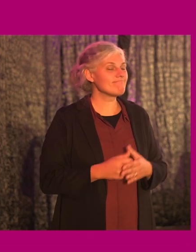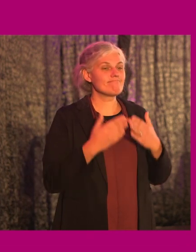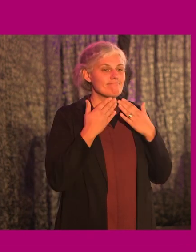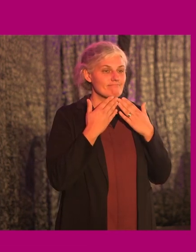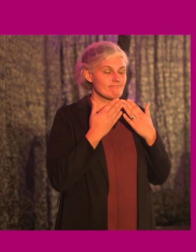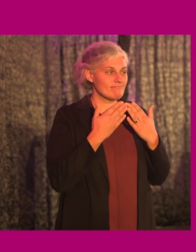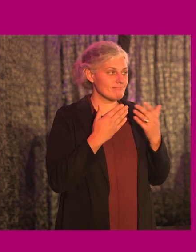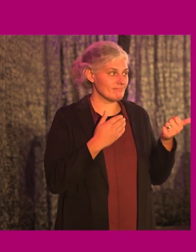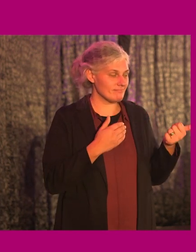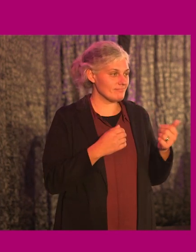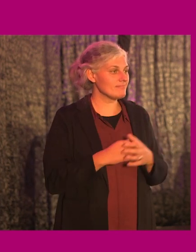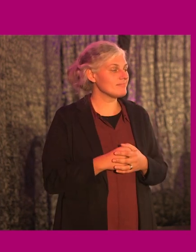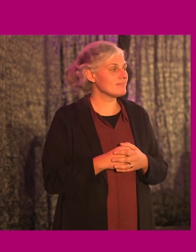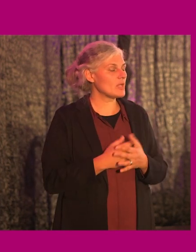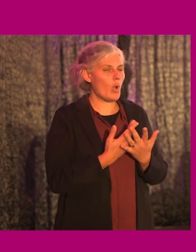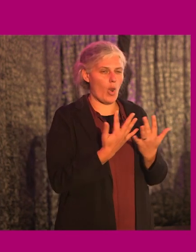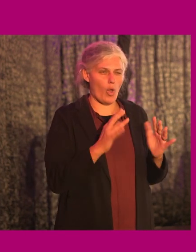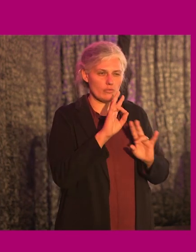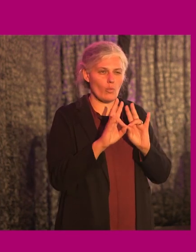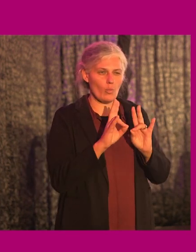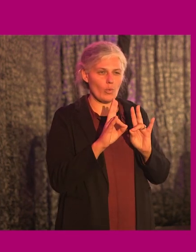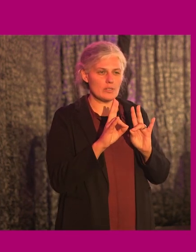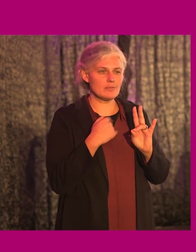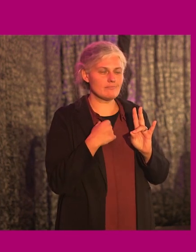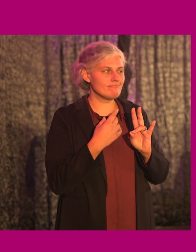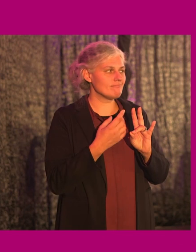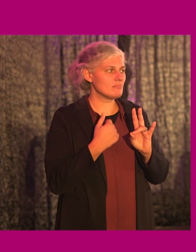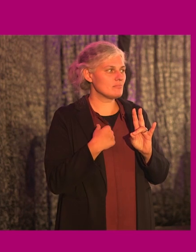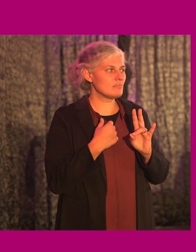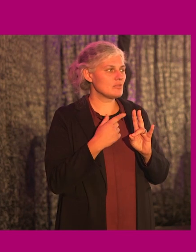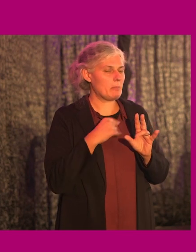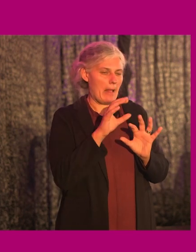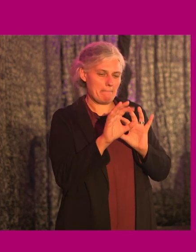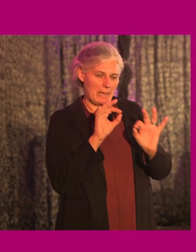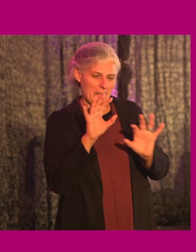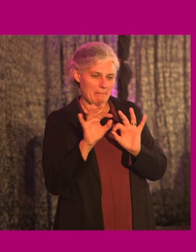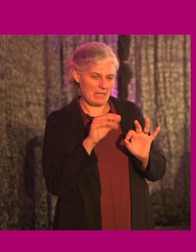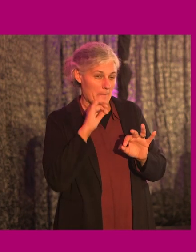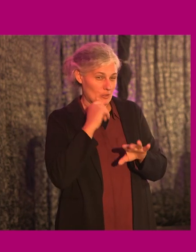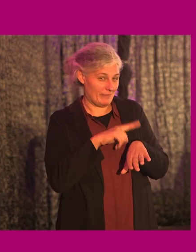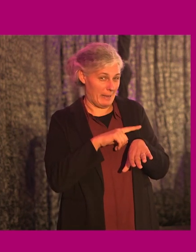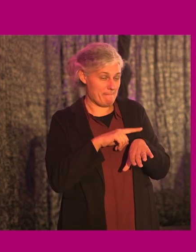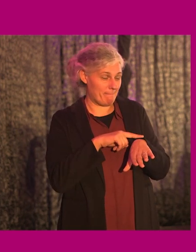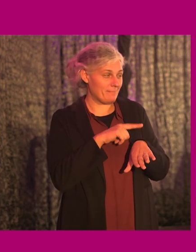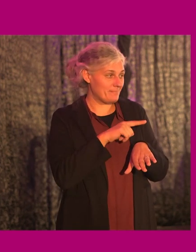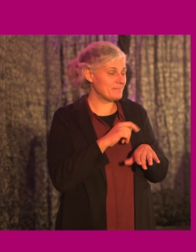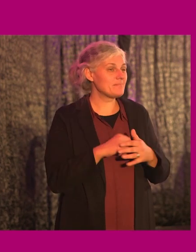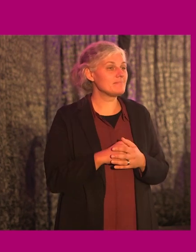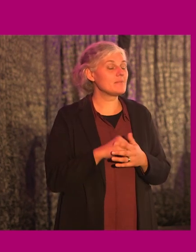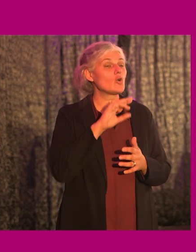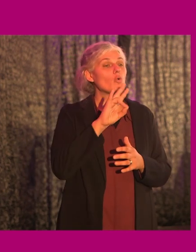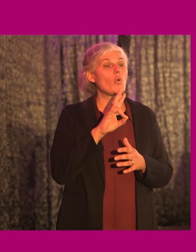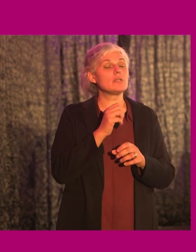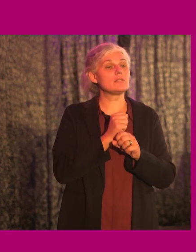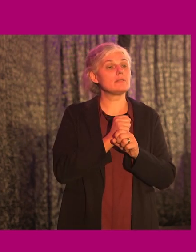Thanks. So, yeah, there's a range of questions. I'm going to have to just be a bit selective in terms of the time. So there's a question